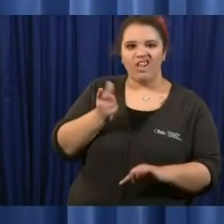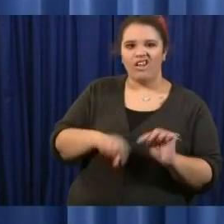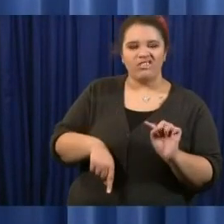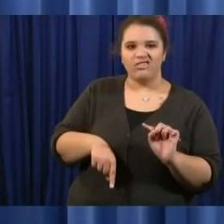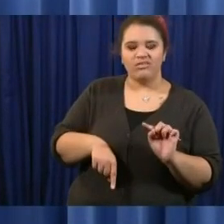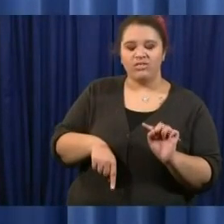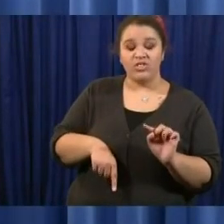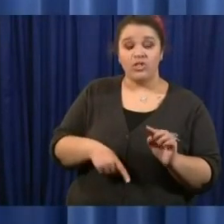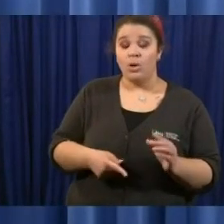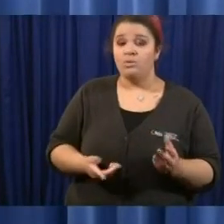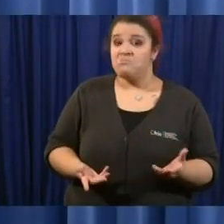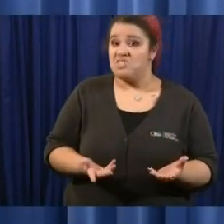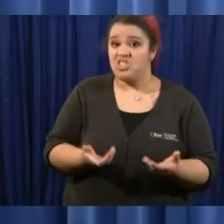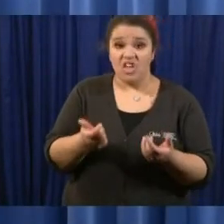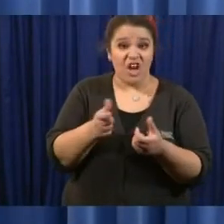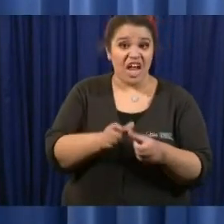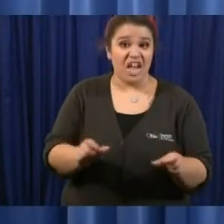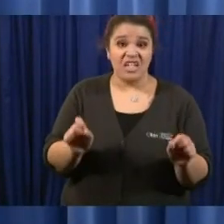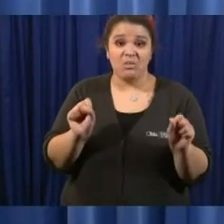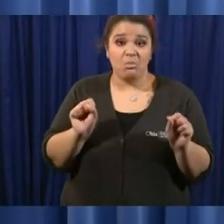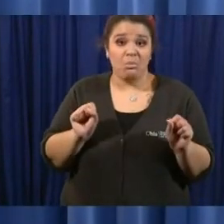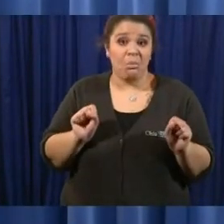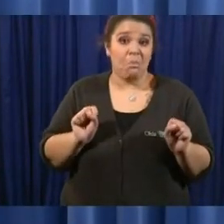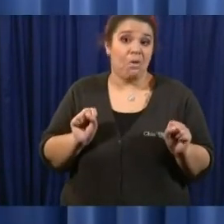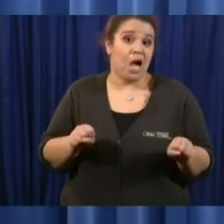some way for people to get waivers